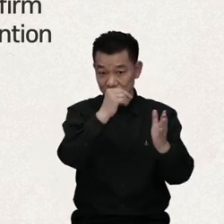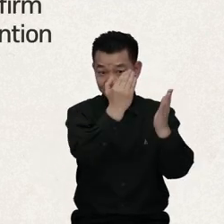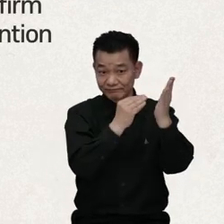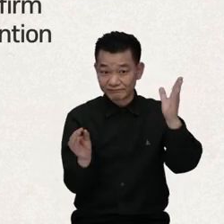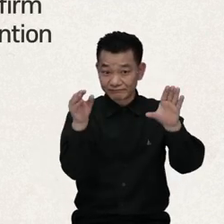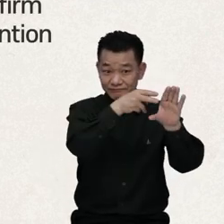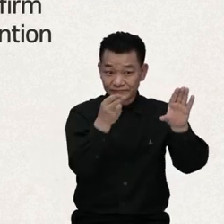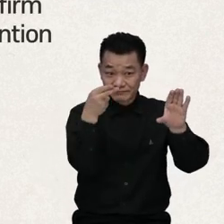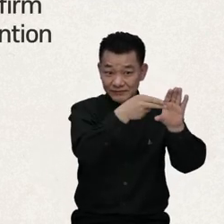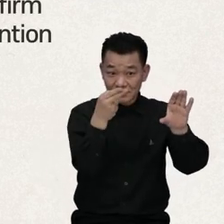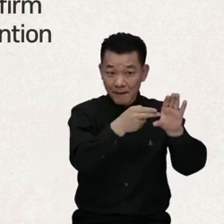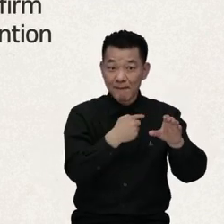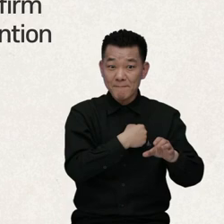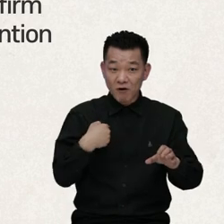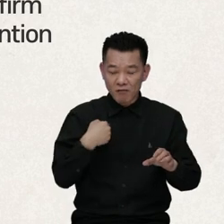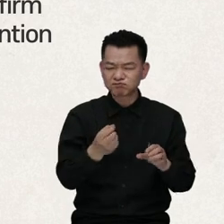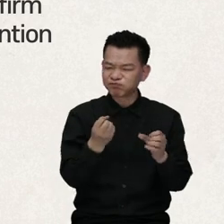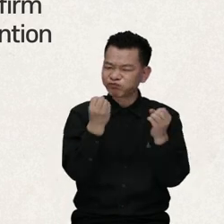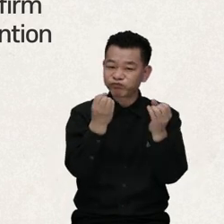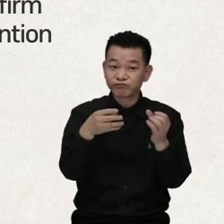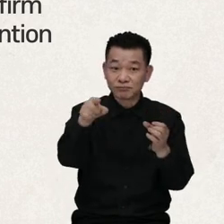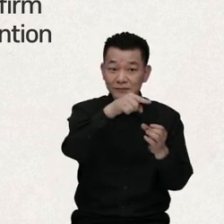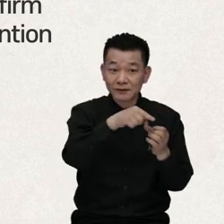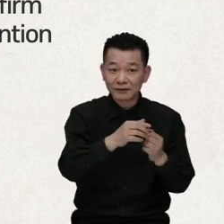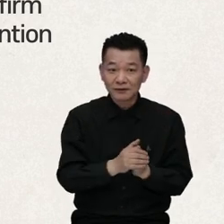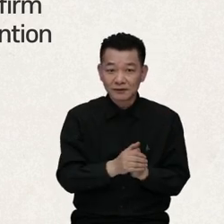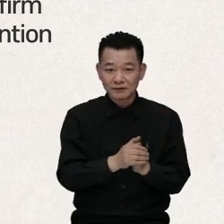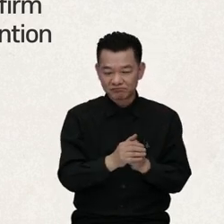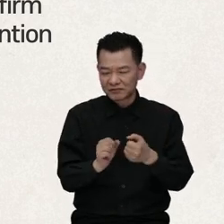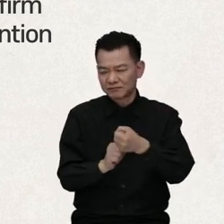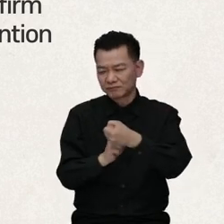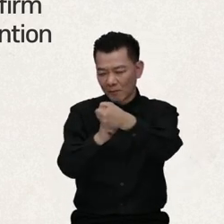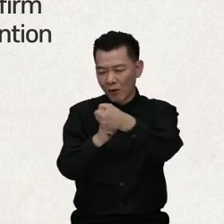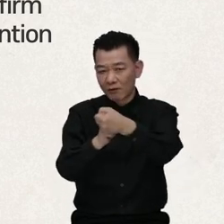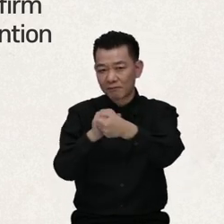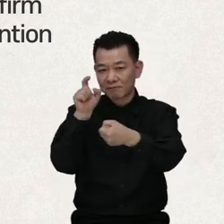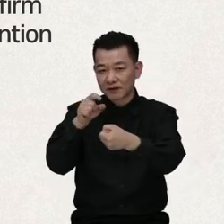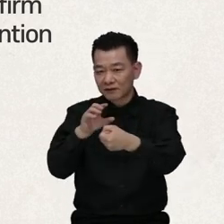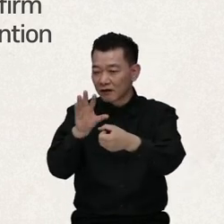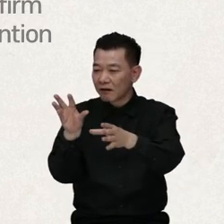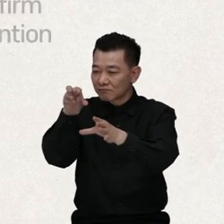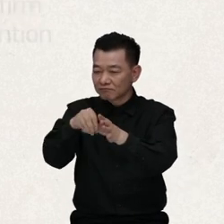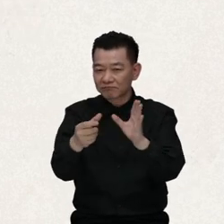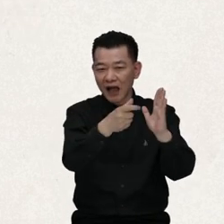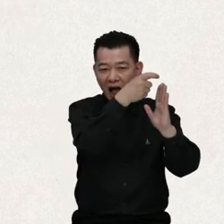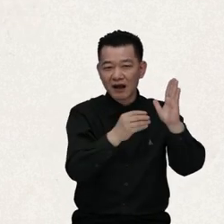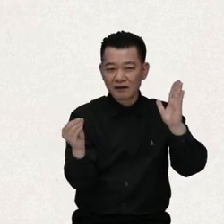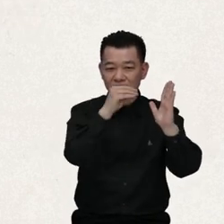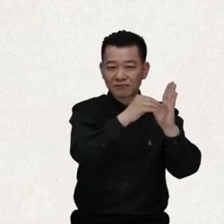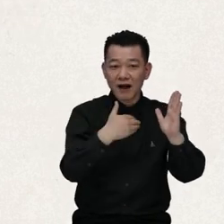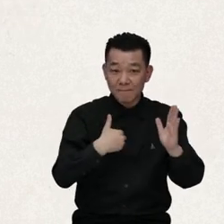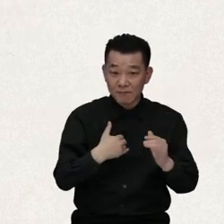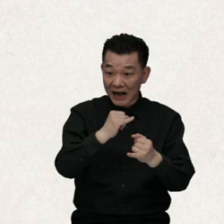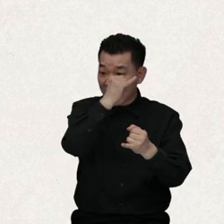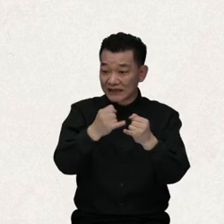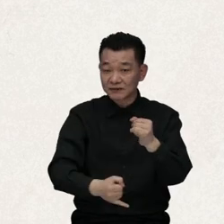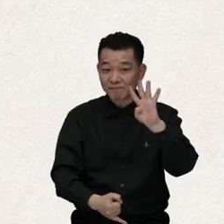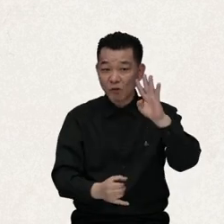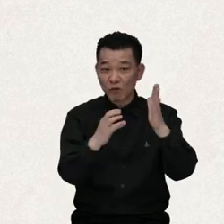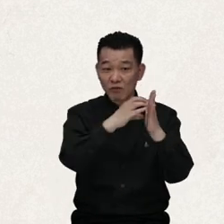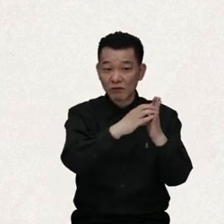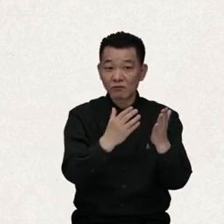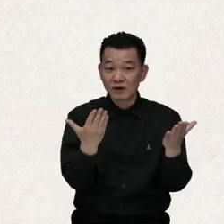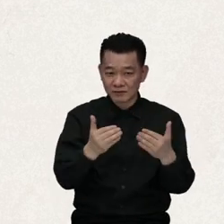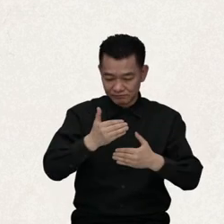well the states parties of the Convention fulfill the articles stated in the Convention. The final Section